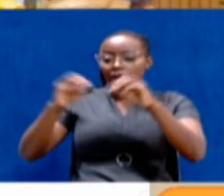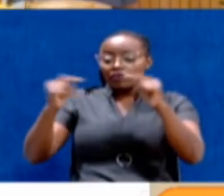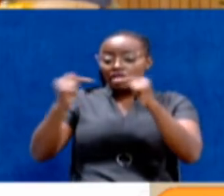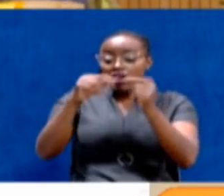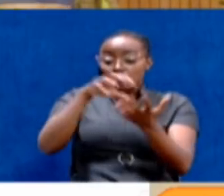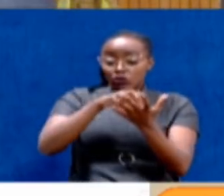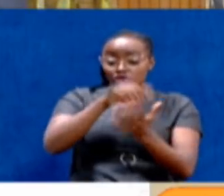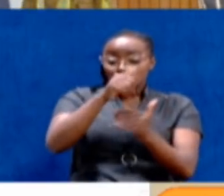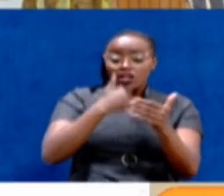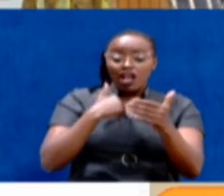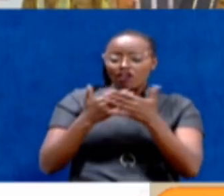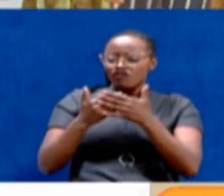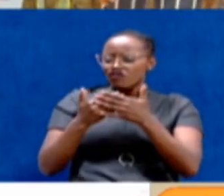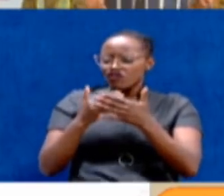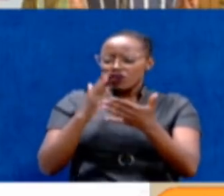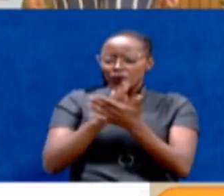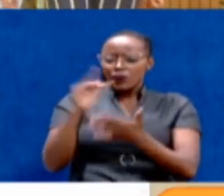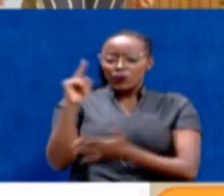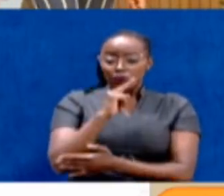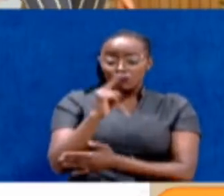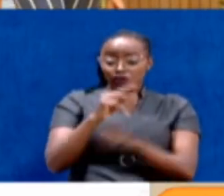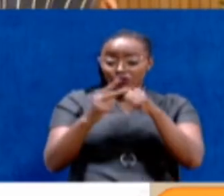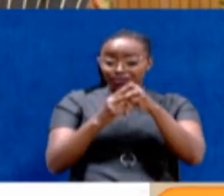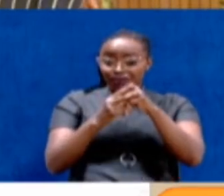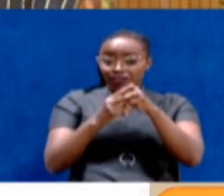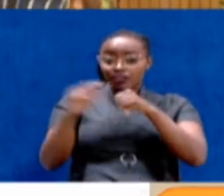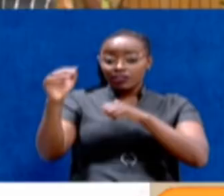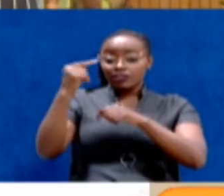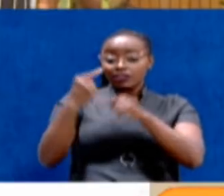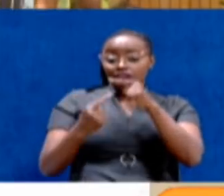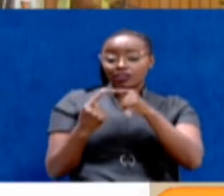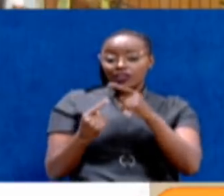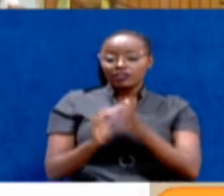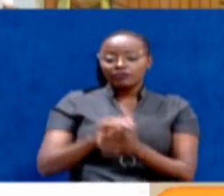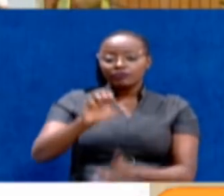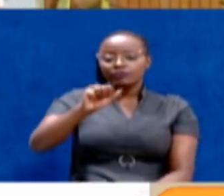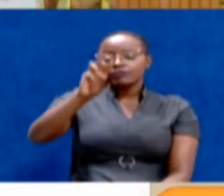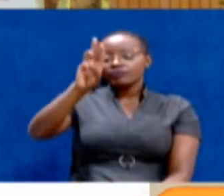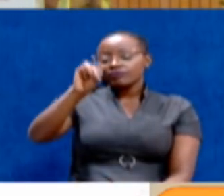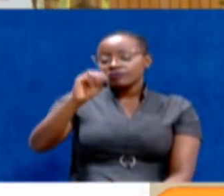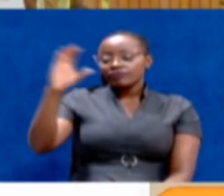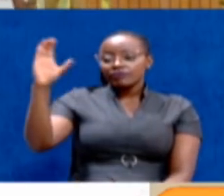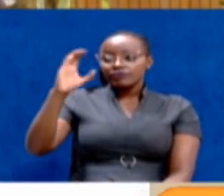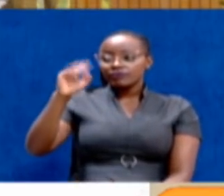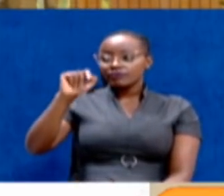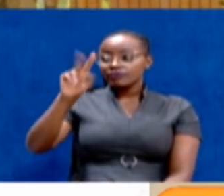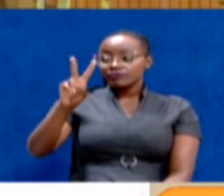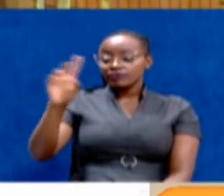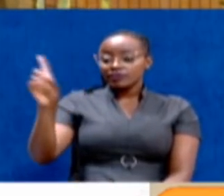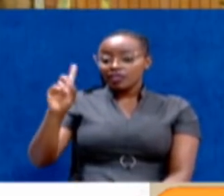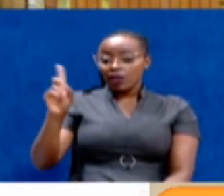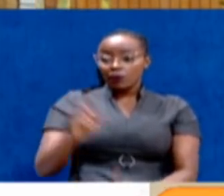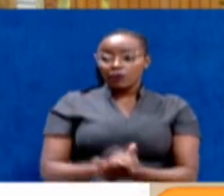a position he has had a firm grip for over seven years. Samo, Gina Citizen TV, Nairobi. SNP centers,.S. you.